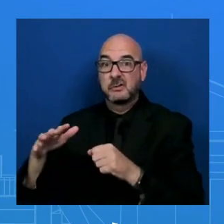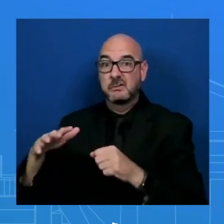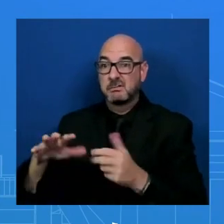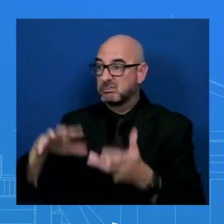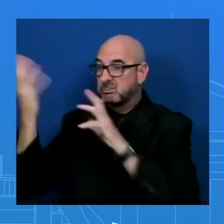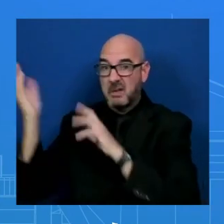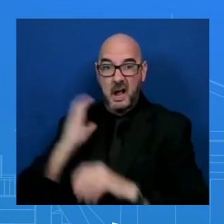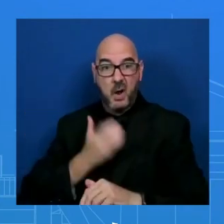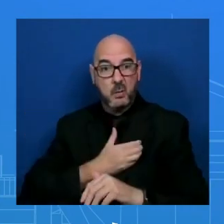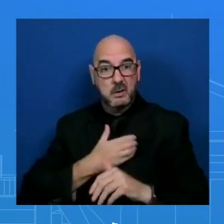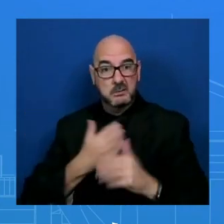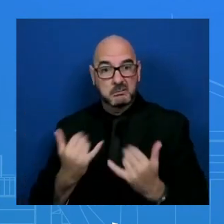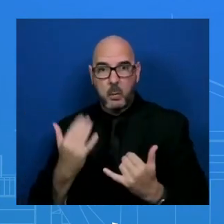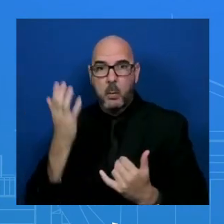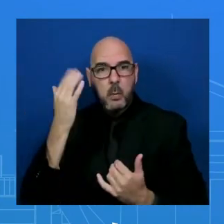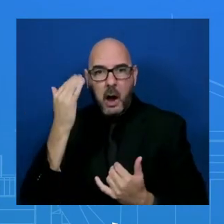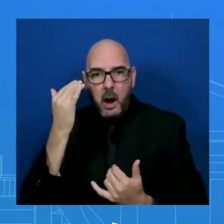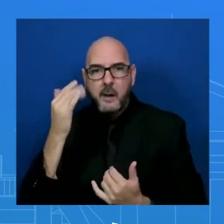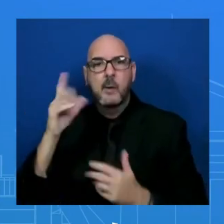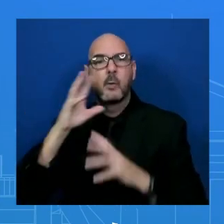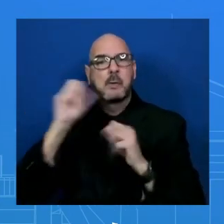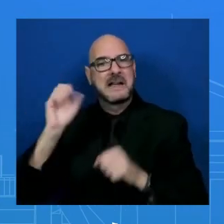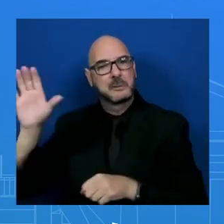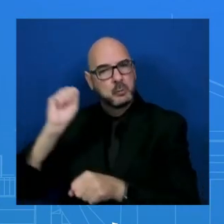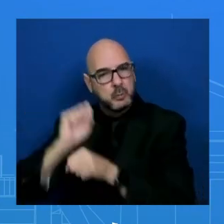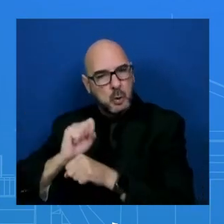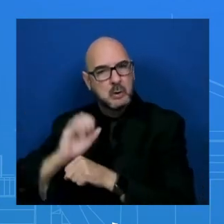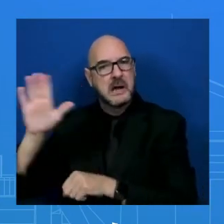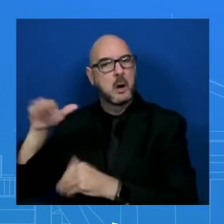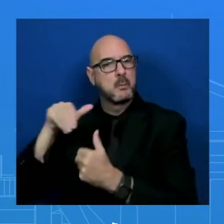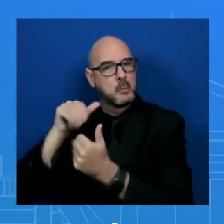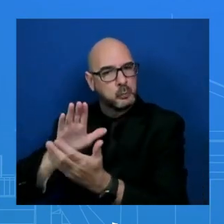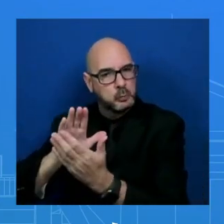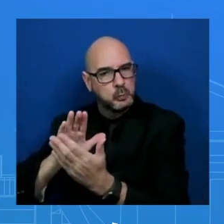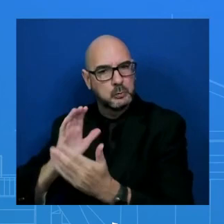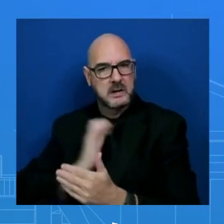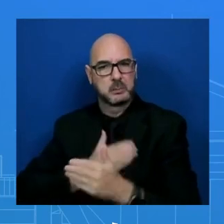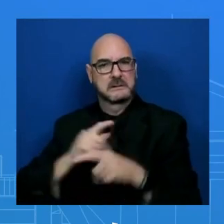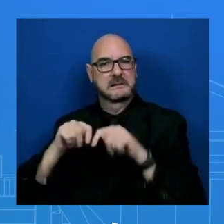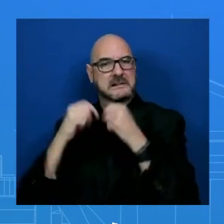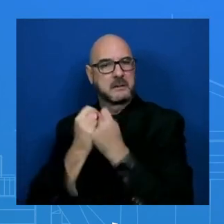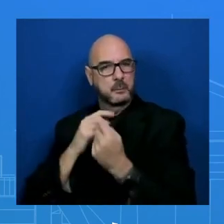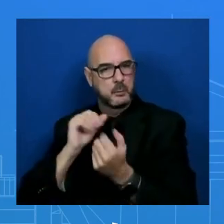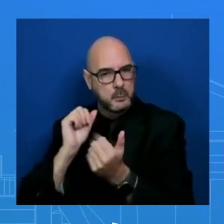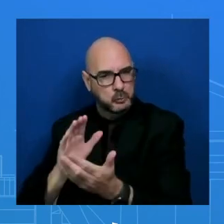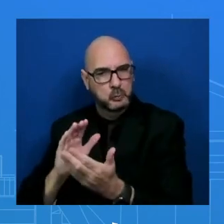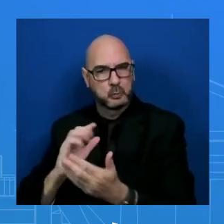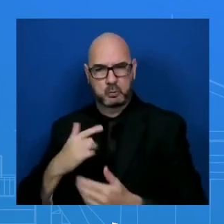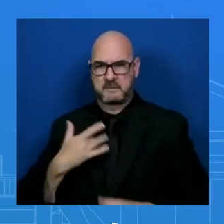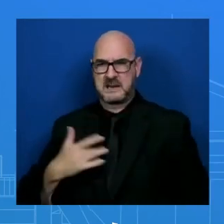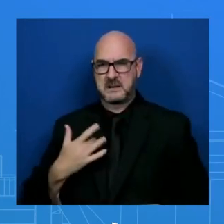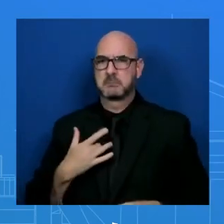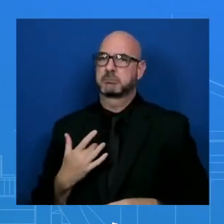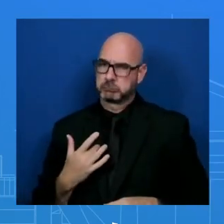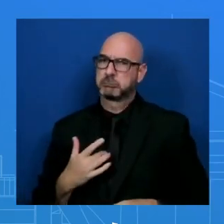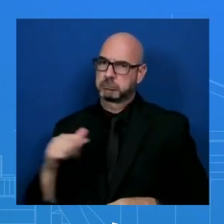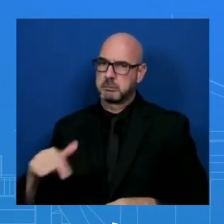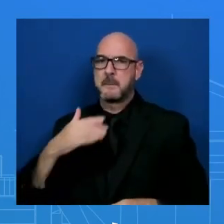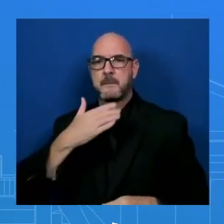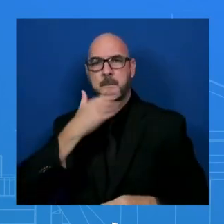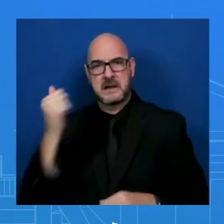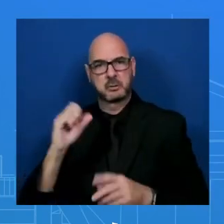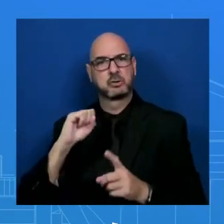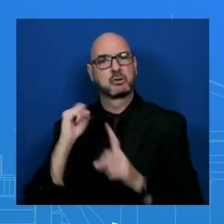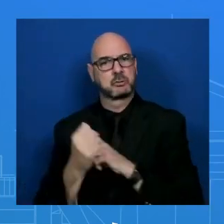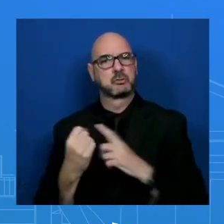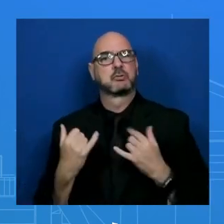of the work that this administration has done. And we actually believe we are in a better place than we have ever been to deal with